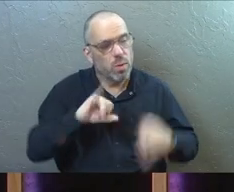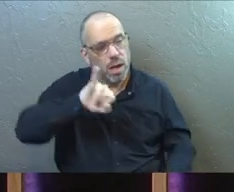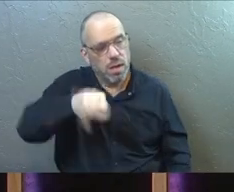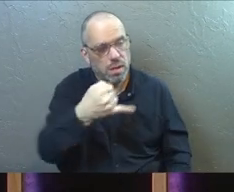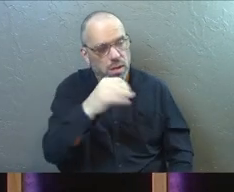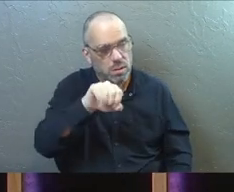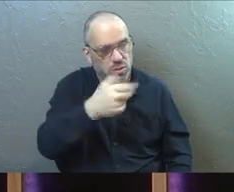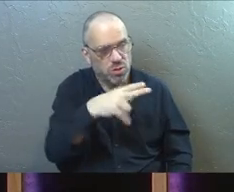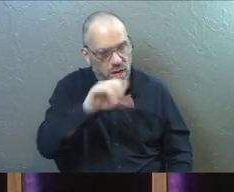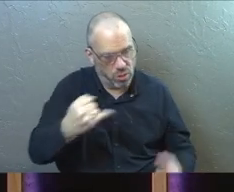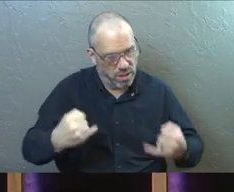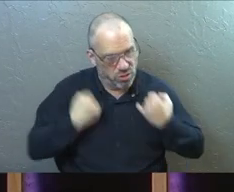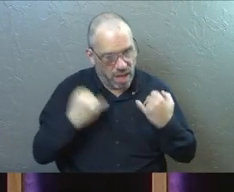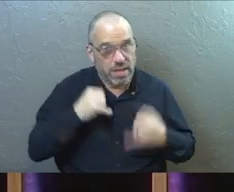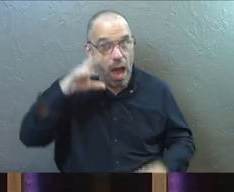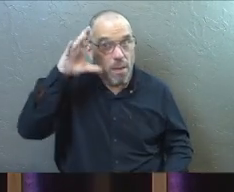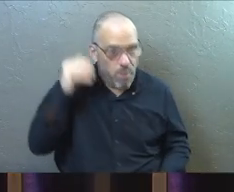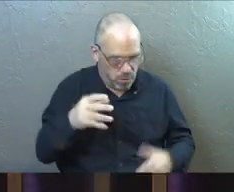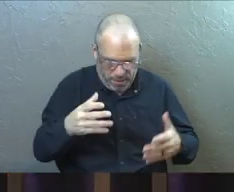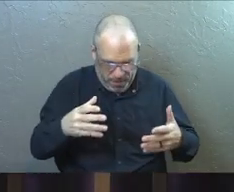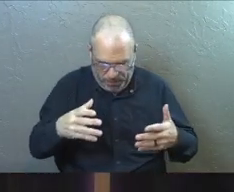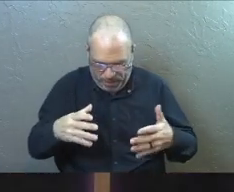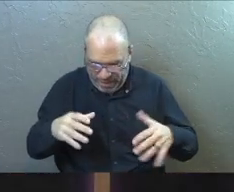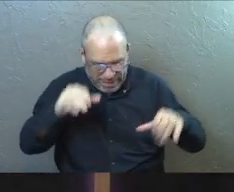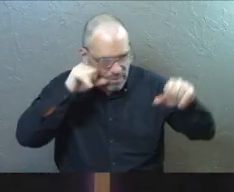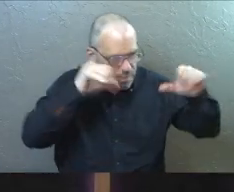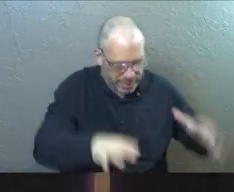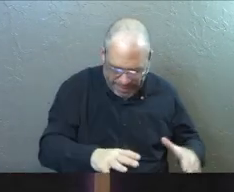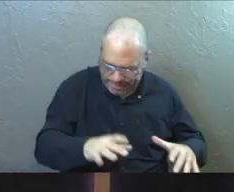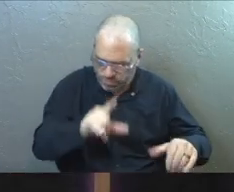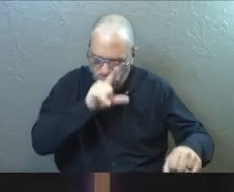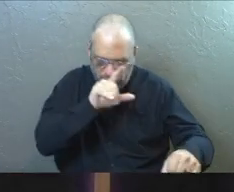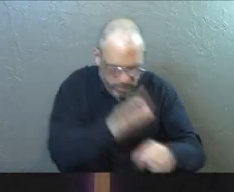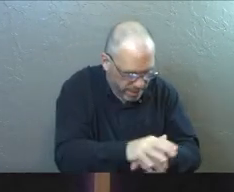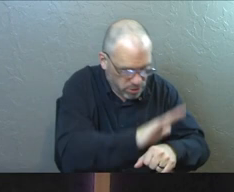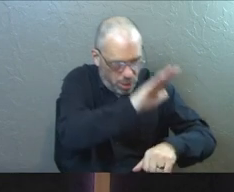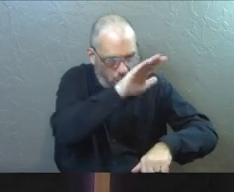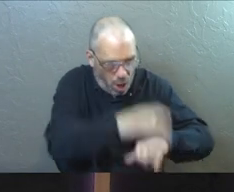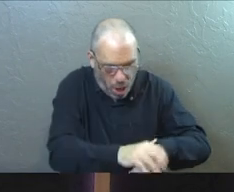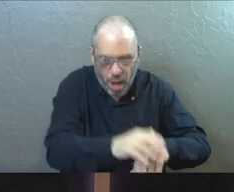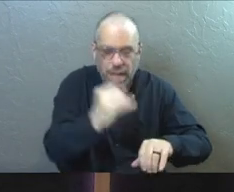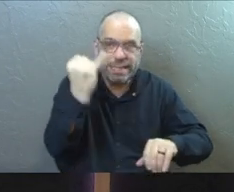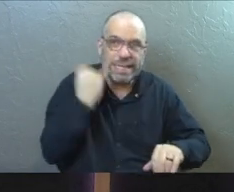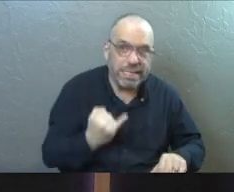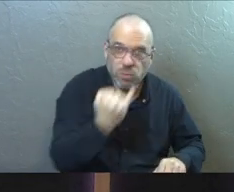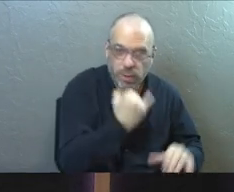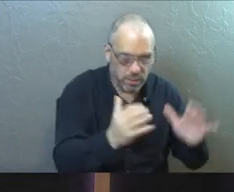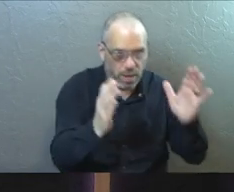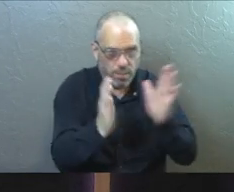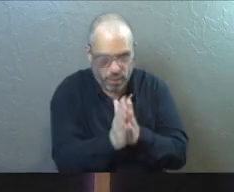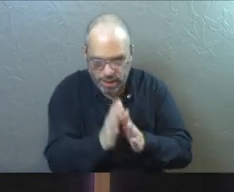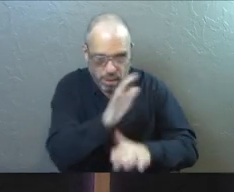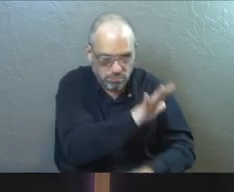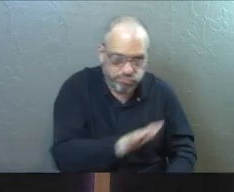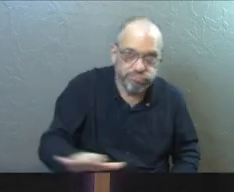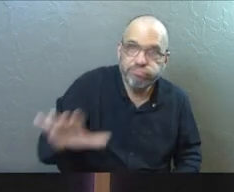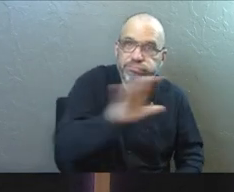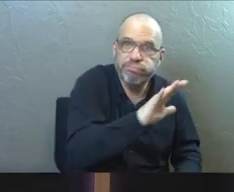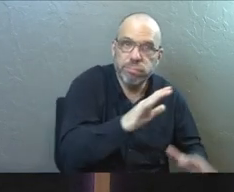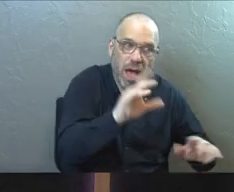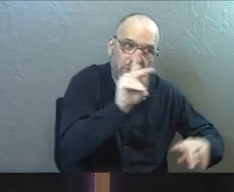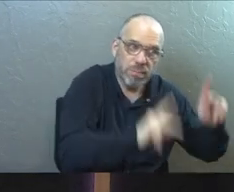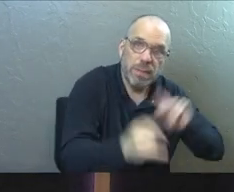of my people. And then Moses gets to give this blessing and this confirmation over God's people and this prayer over God's people.